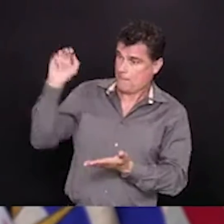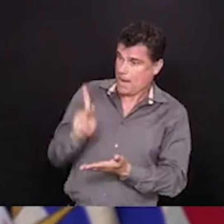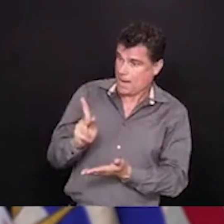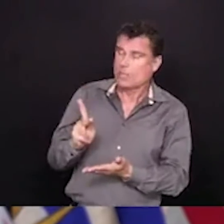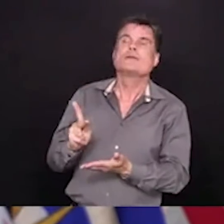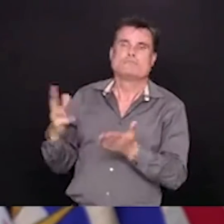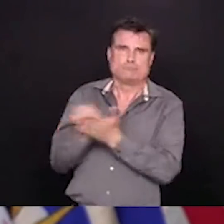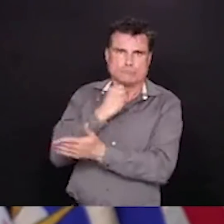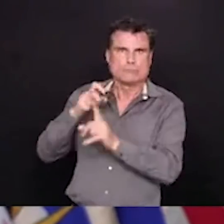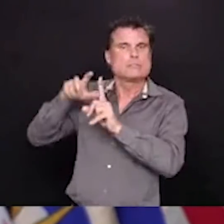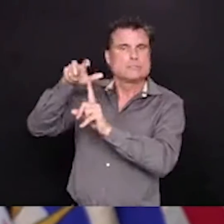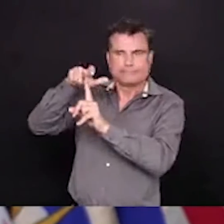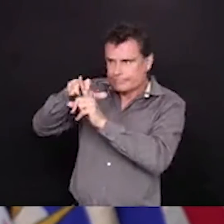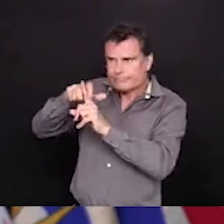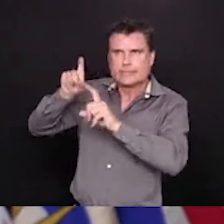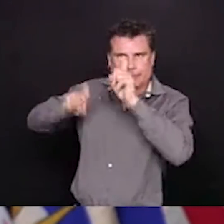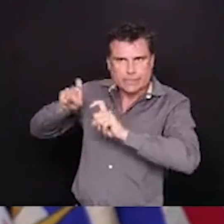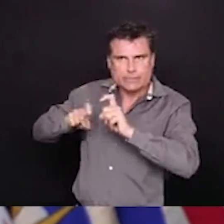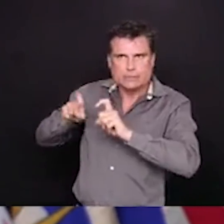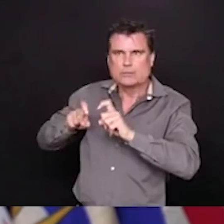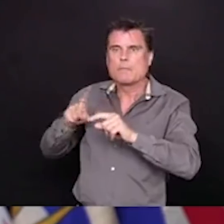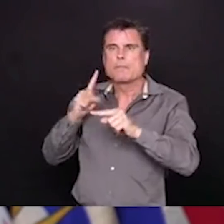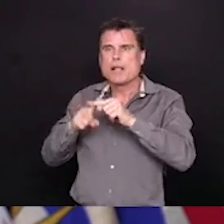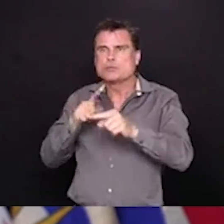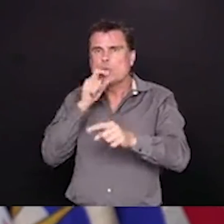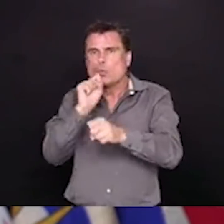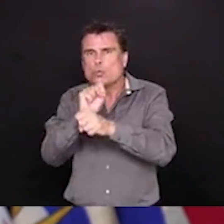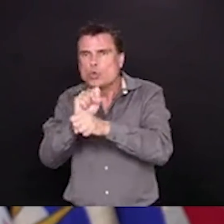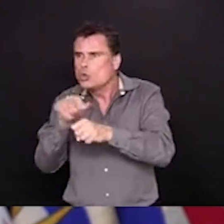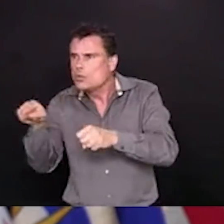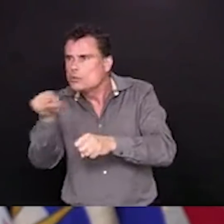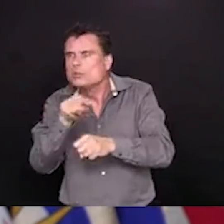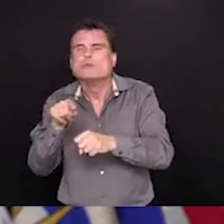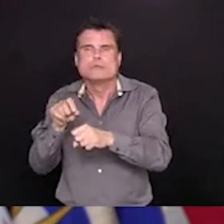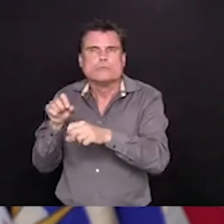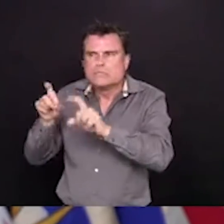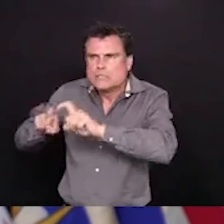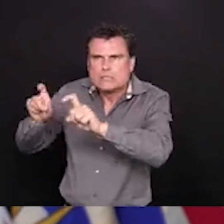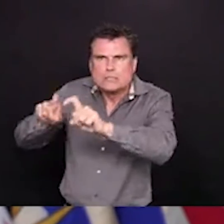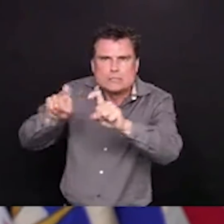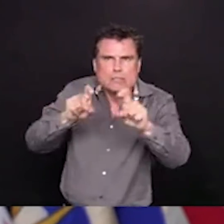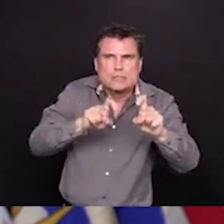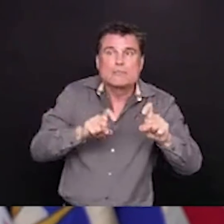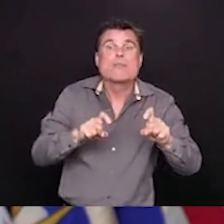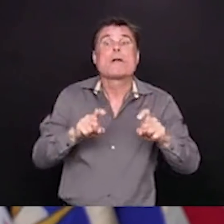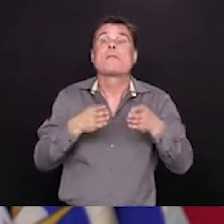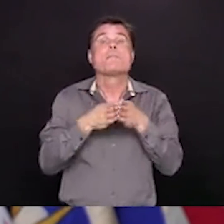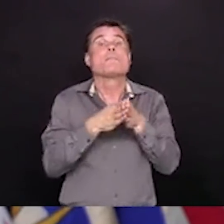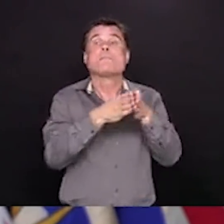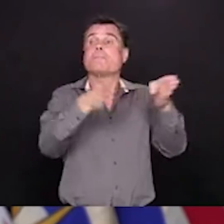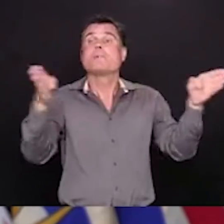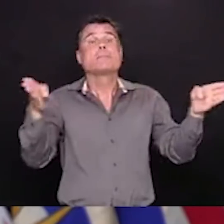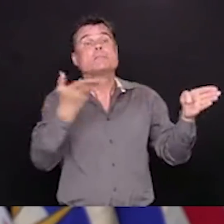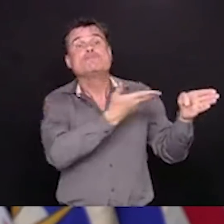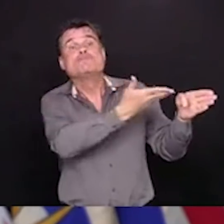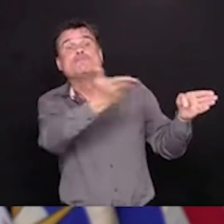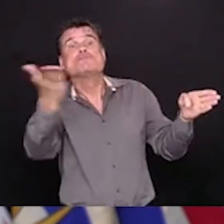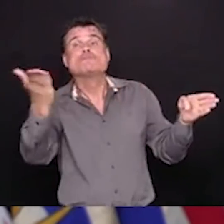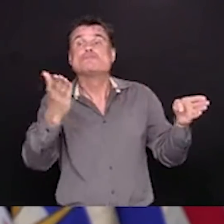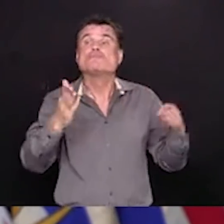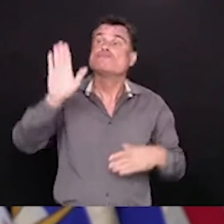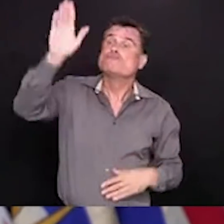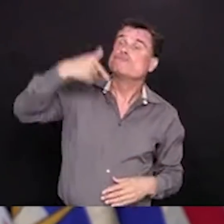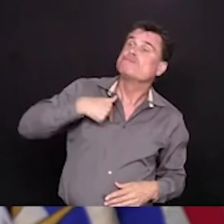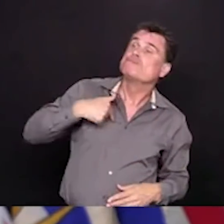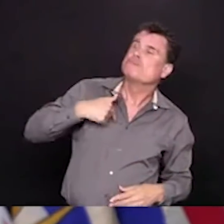BC. Plus, we had a community testing strategy based on our influenza surveillance network. When we started